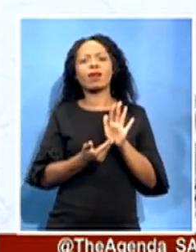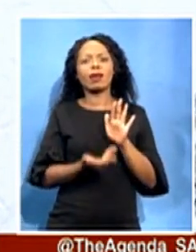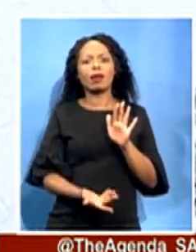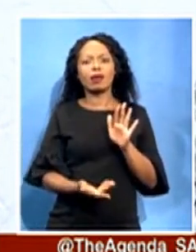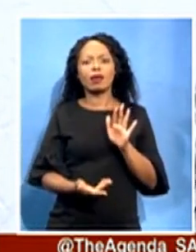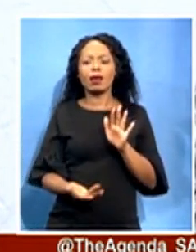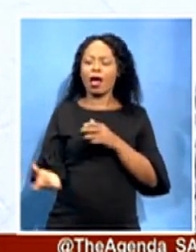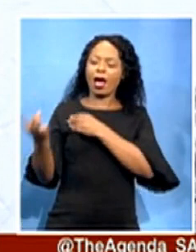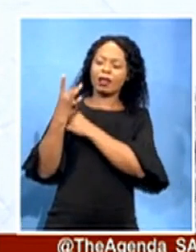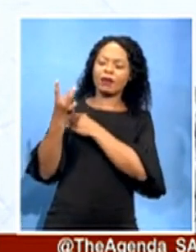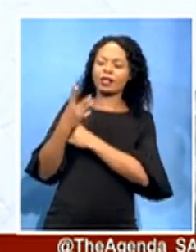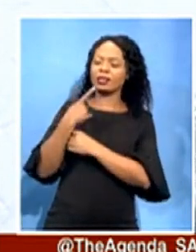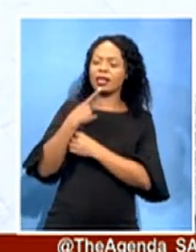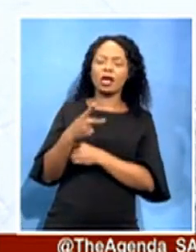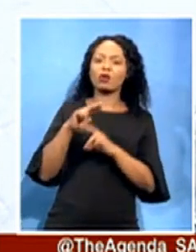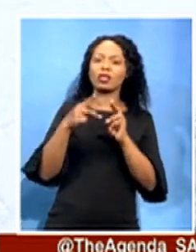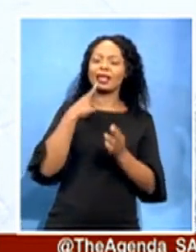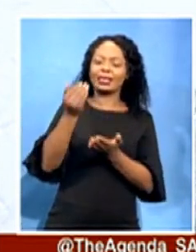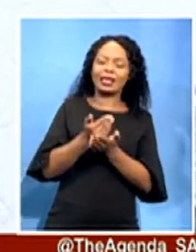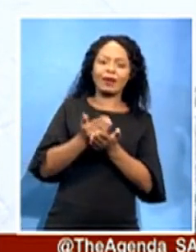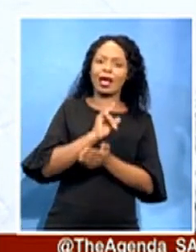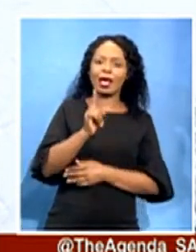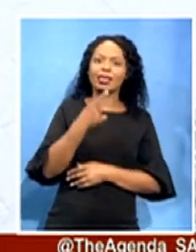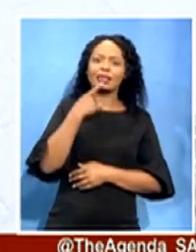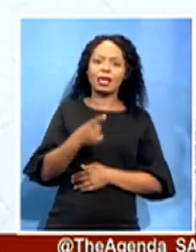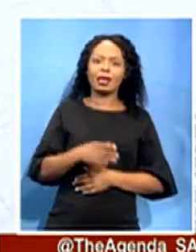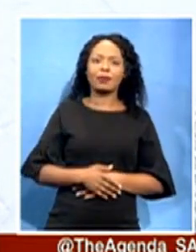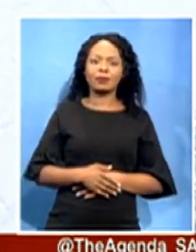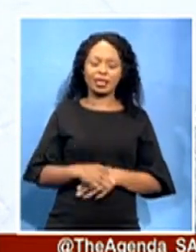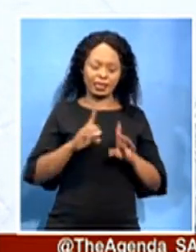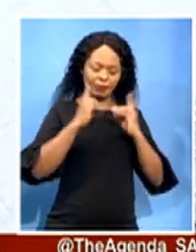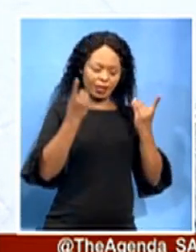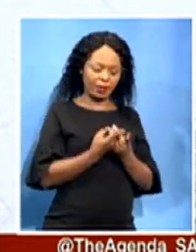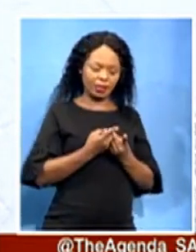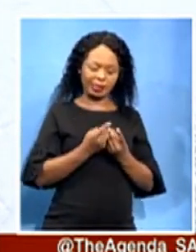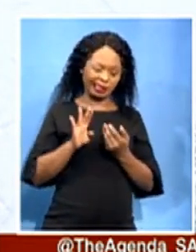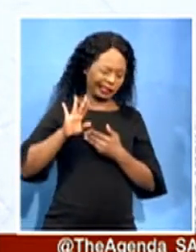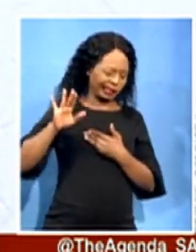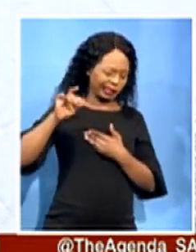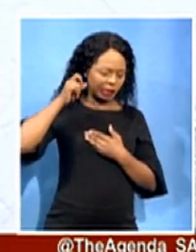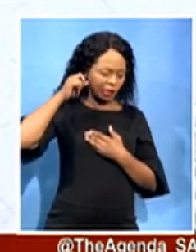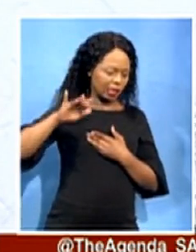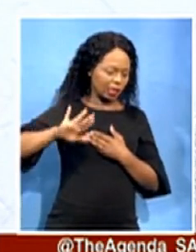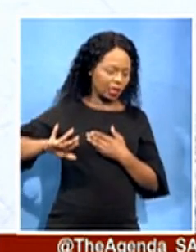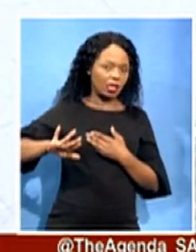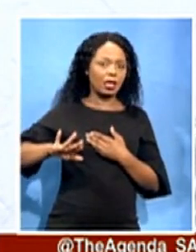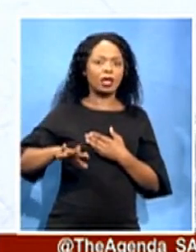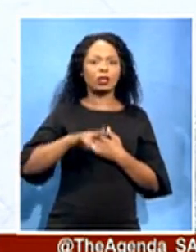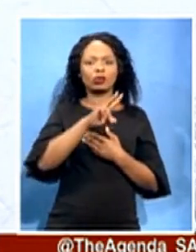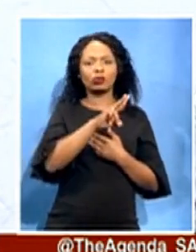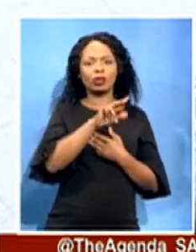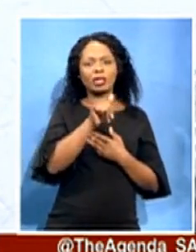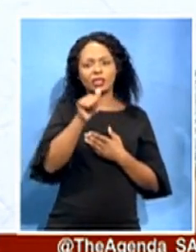are saying we avoided an expenditure of $386,263,555.